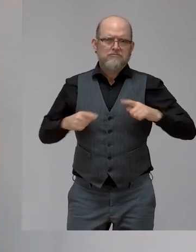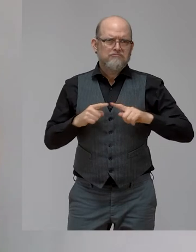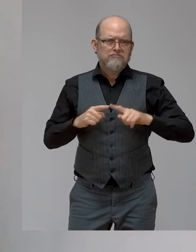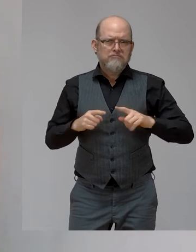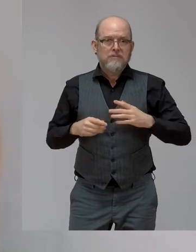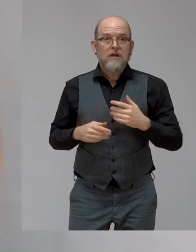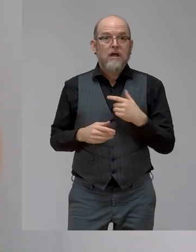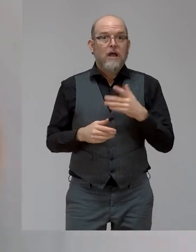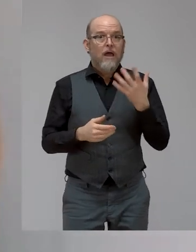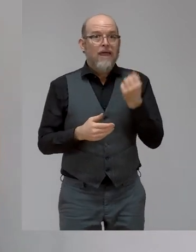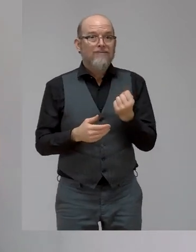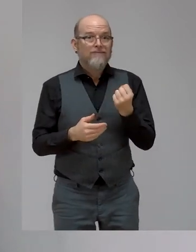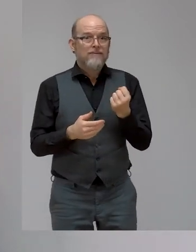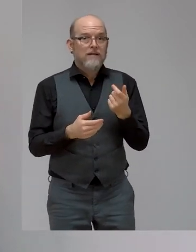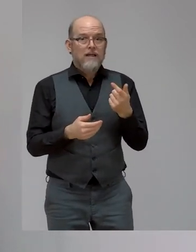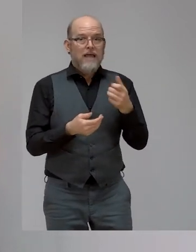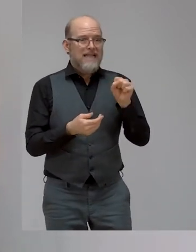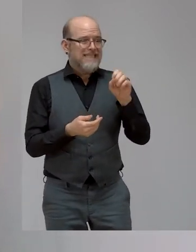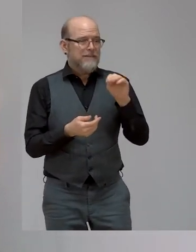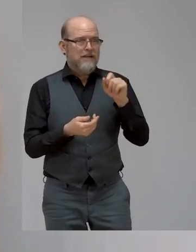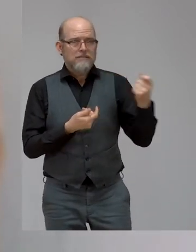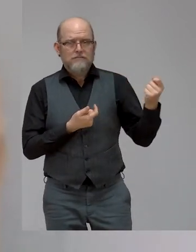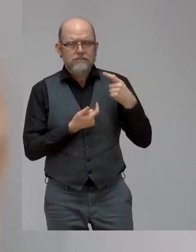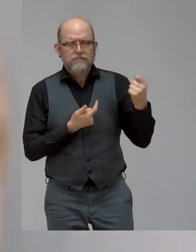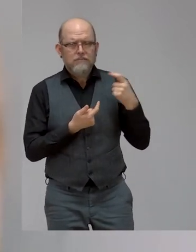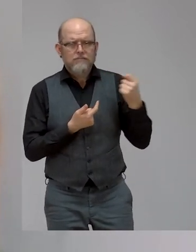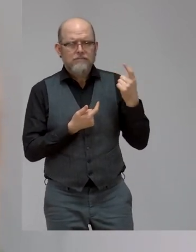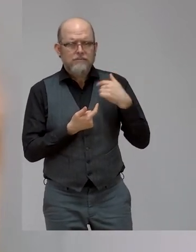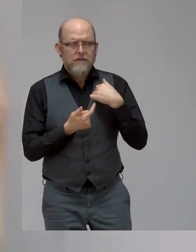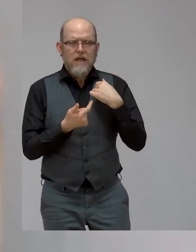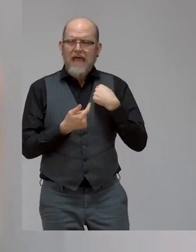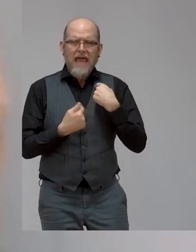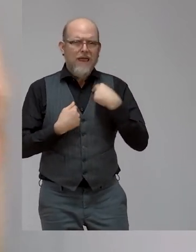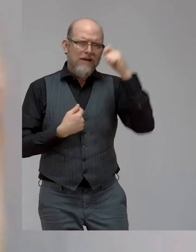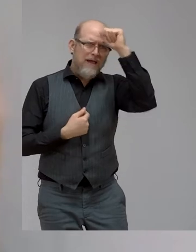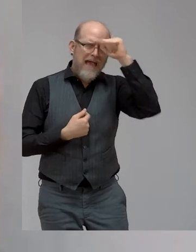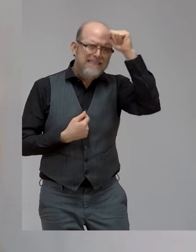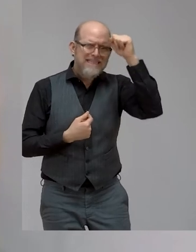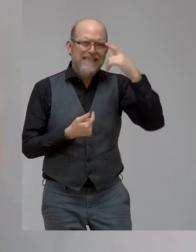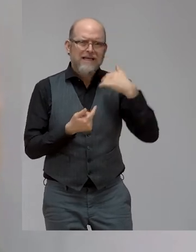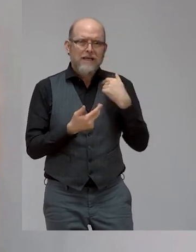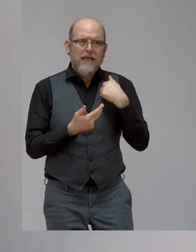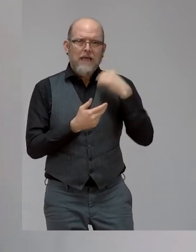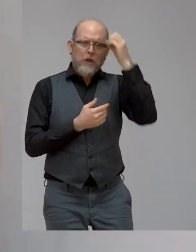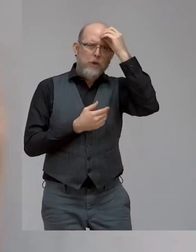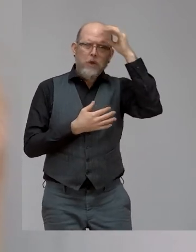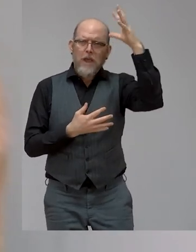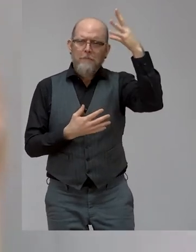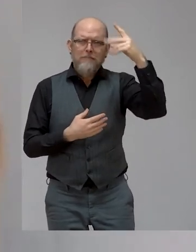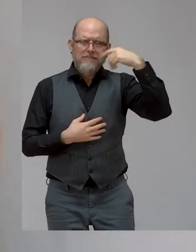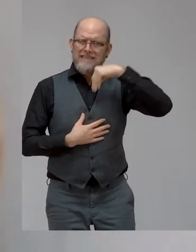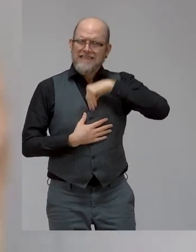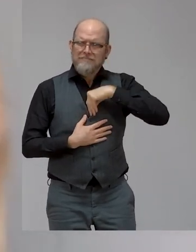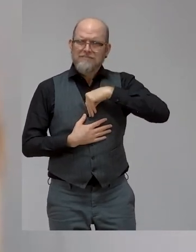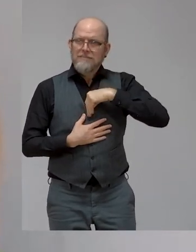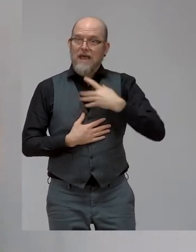But make sure that you have those touchstones always to that dream, because your dream is the roar from your soul. And that roar